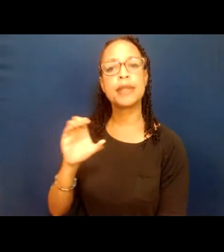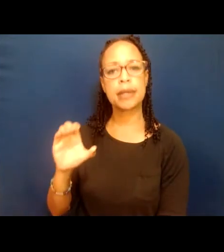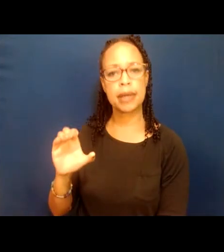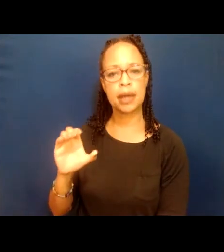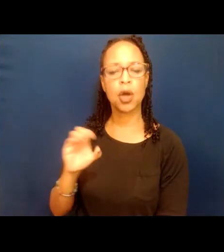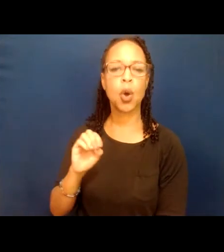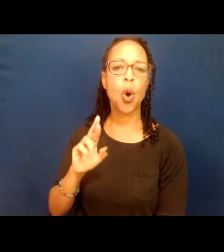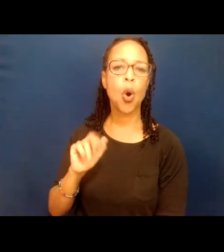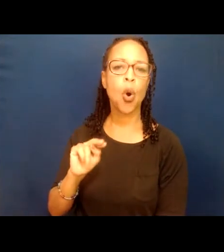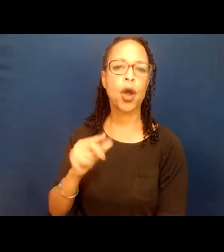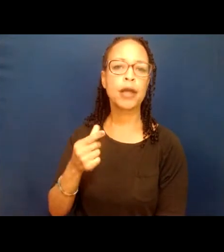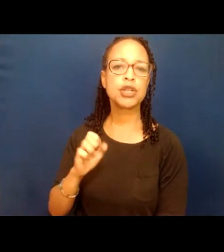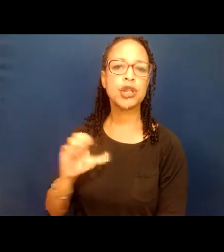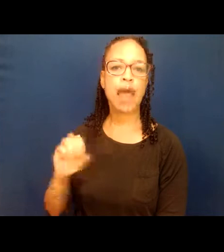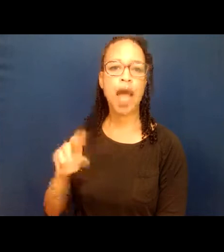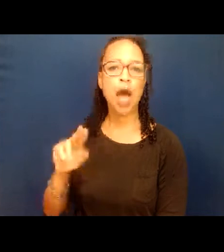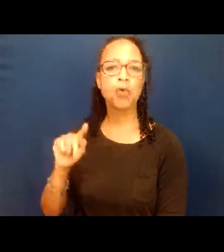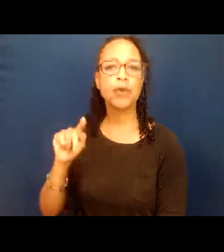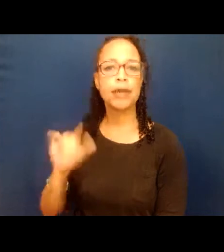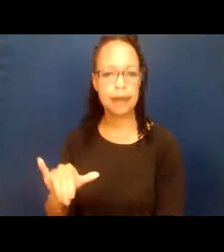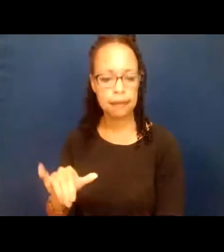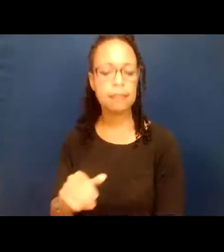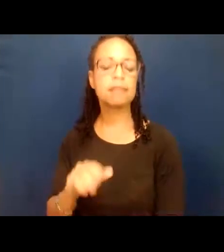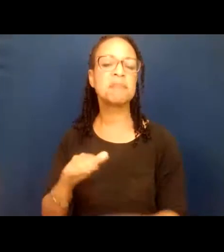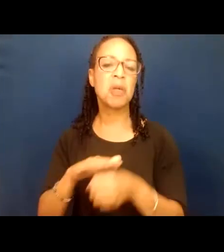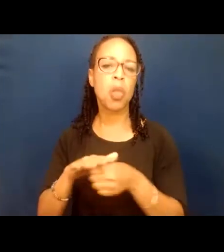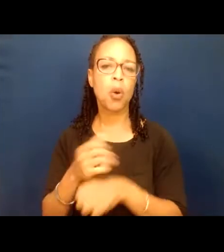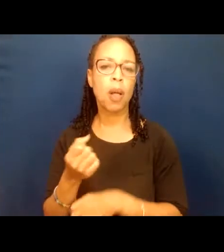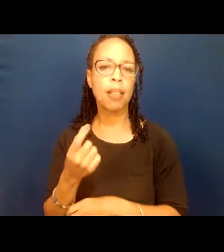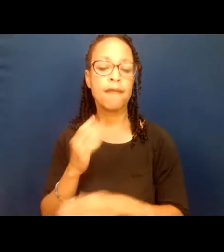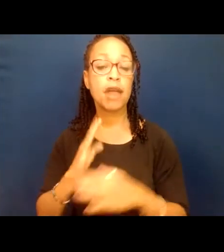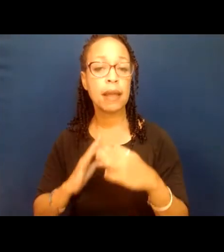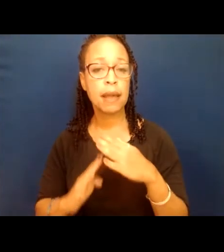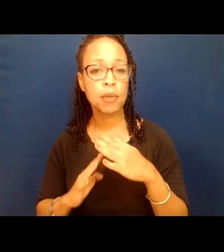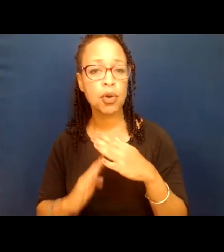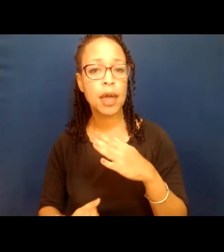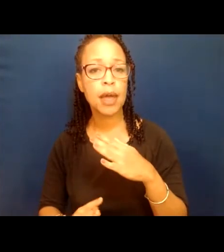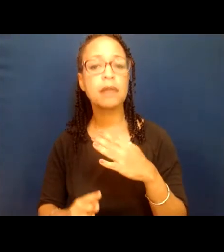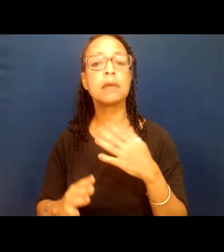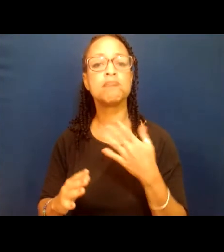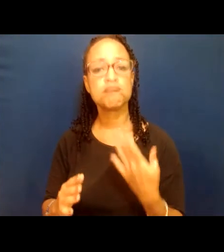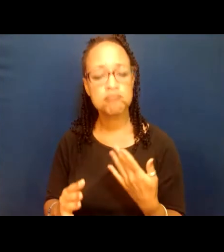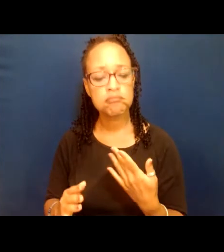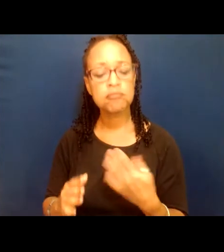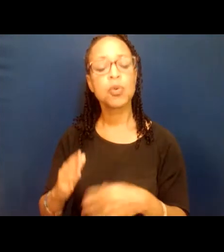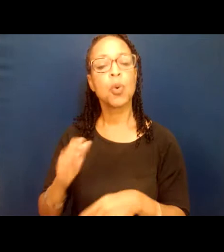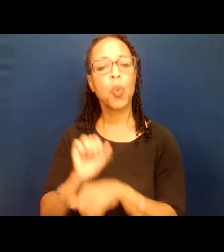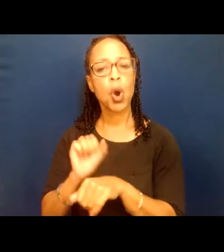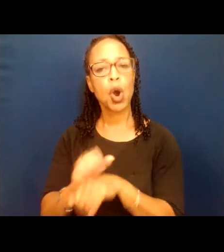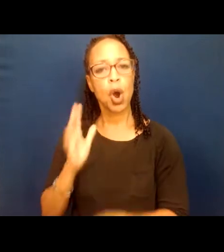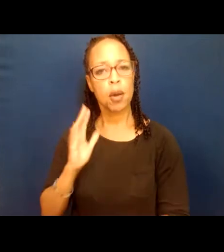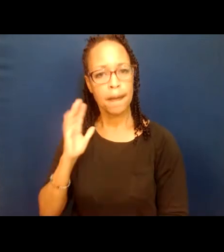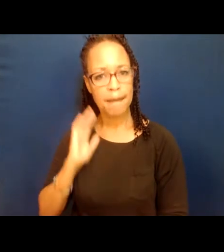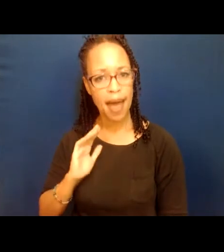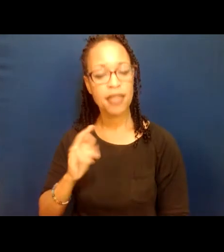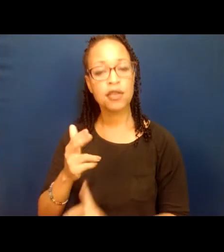Local 11. Como inmigrante y ex trabajadora de hotel y como organizadora laboral en mi sindicato